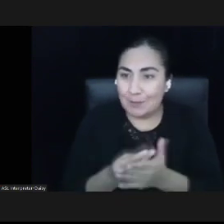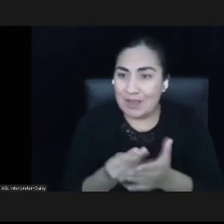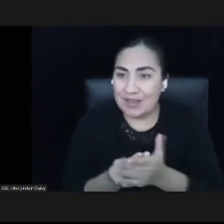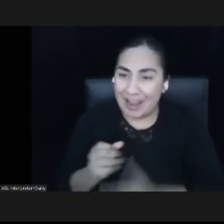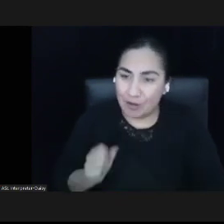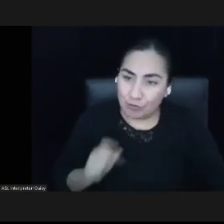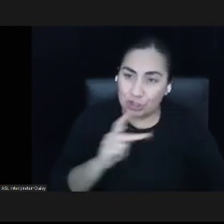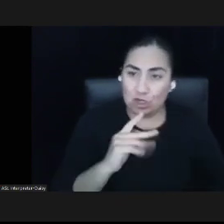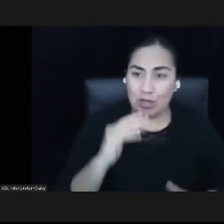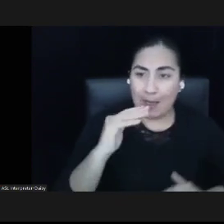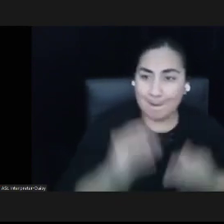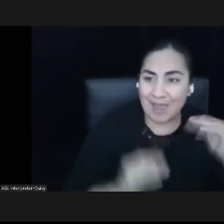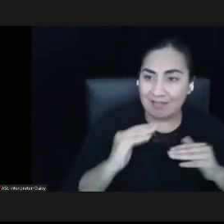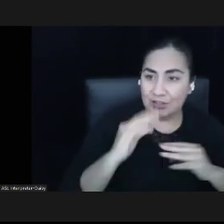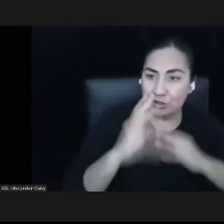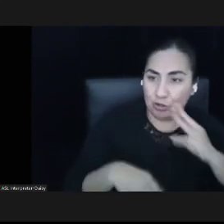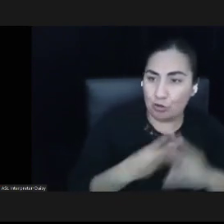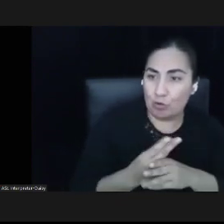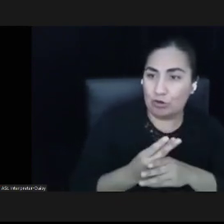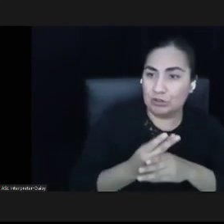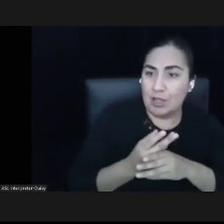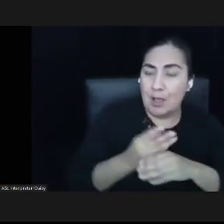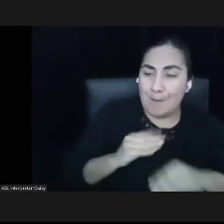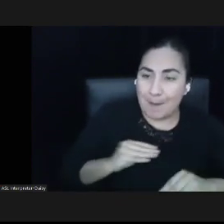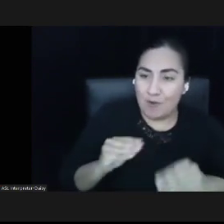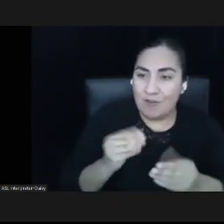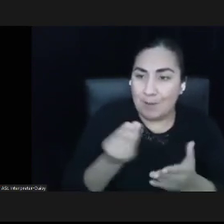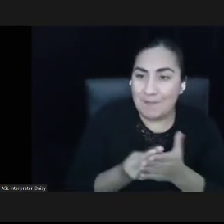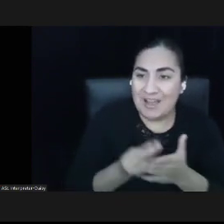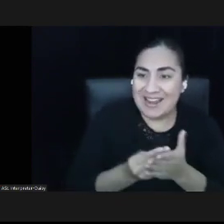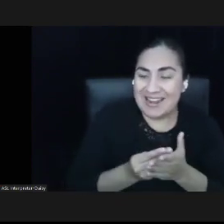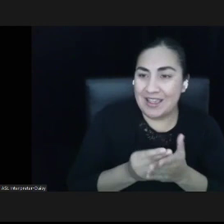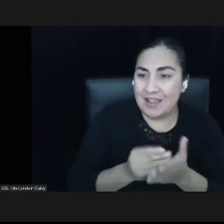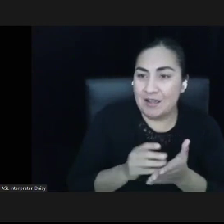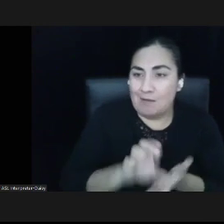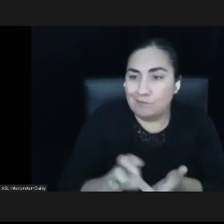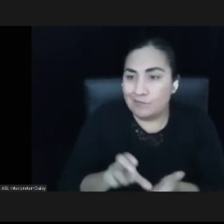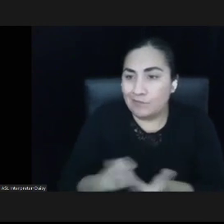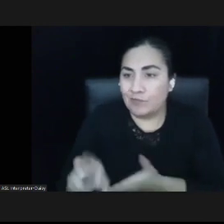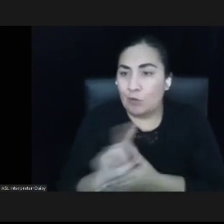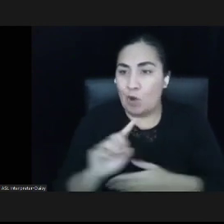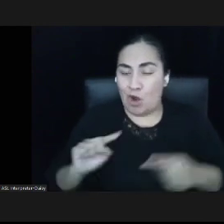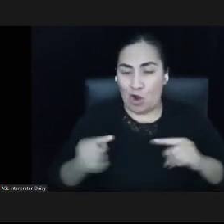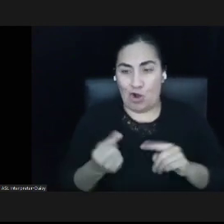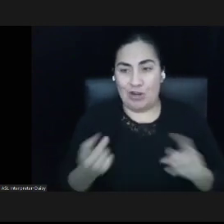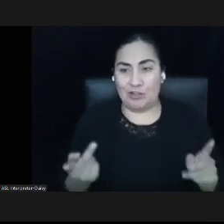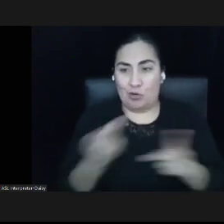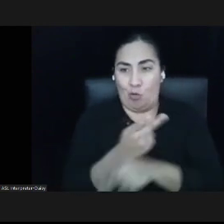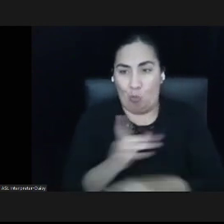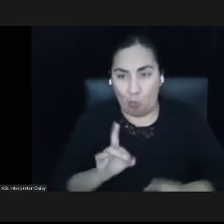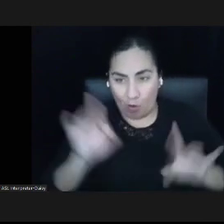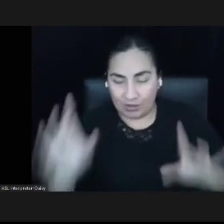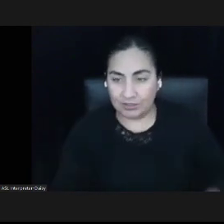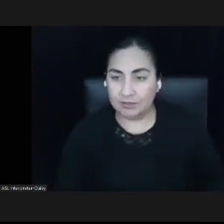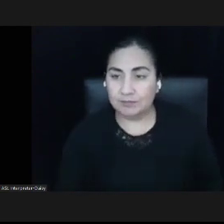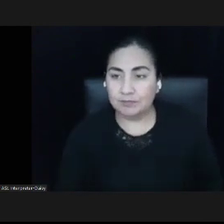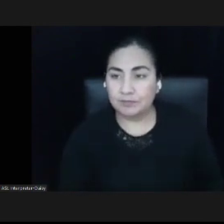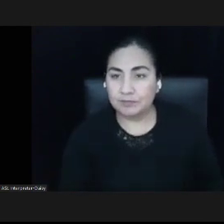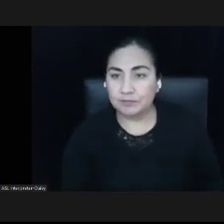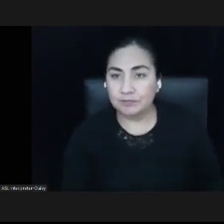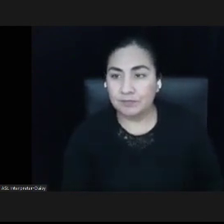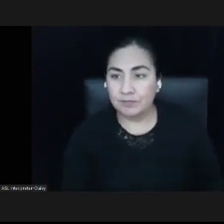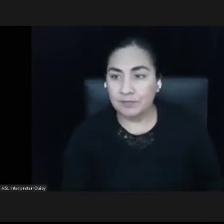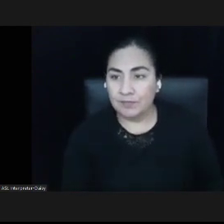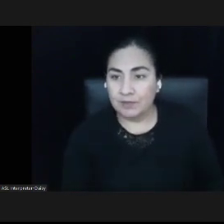From there, we offer seven sets of practices that philanthropies can begin to transition from extraction to regeneration.